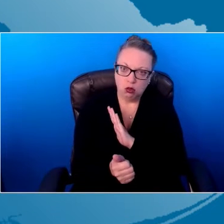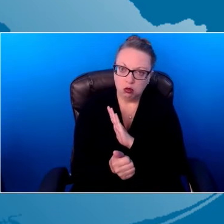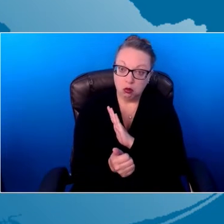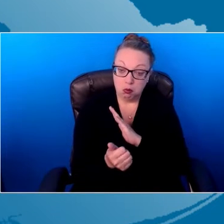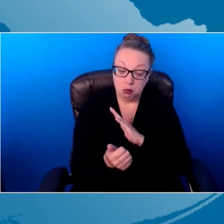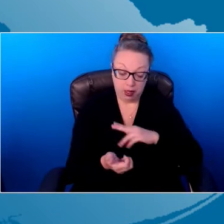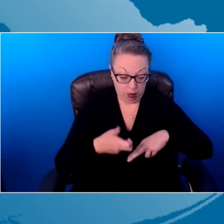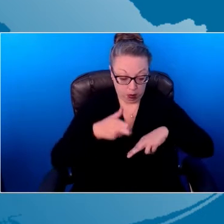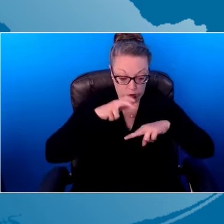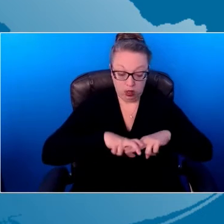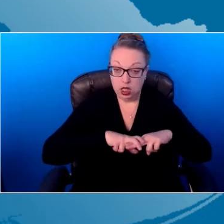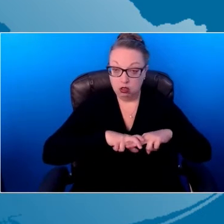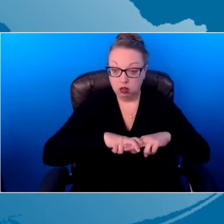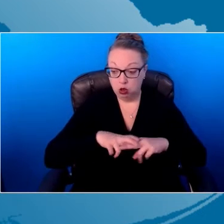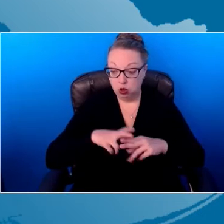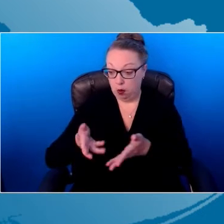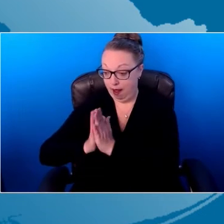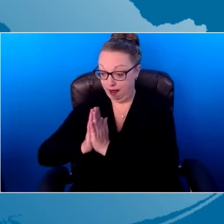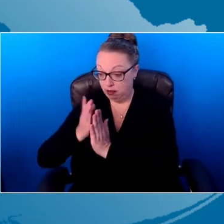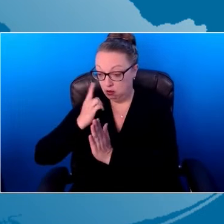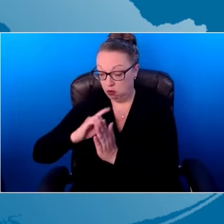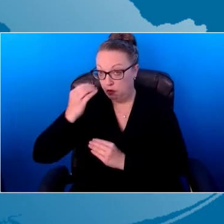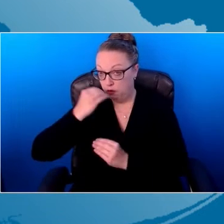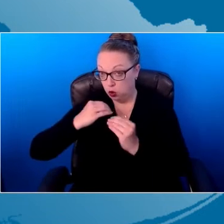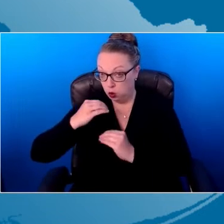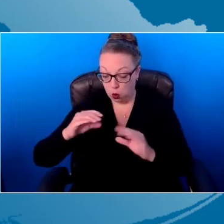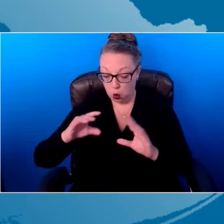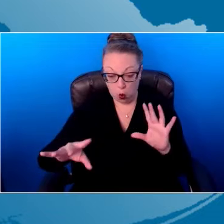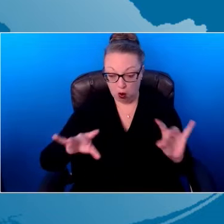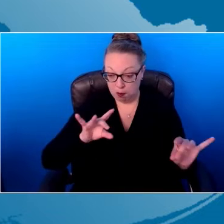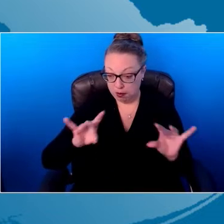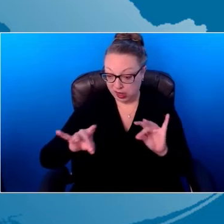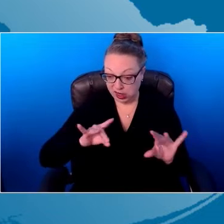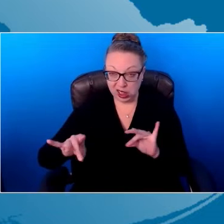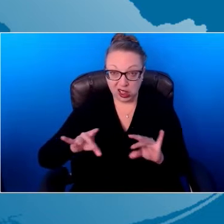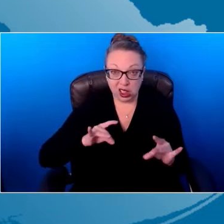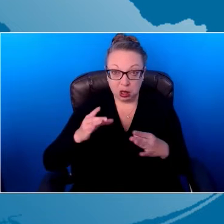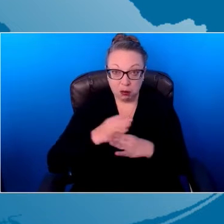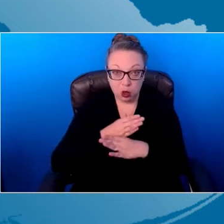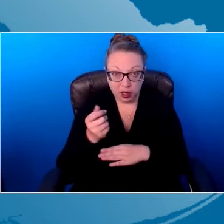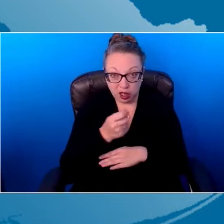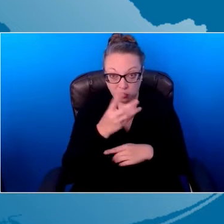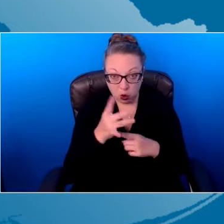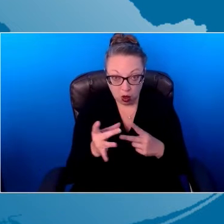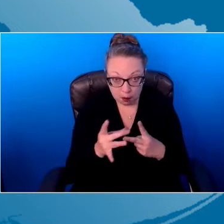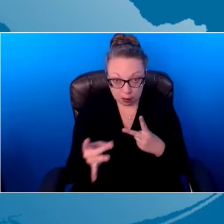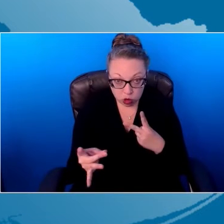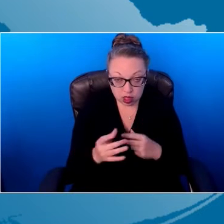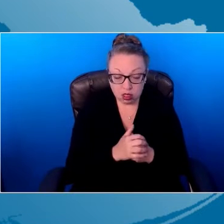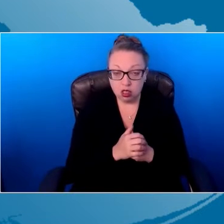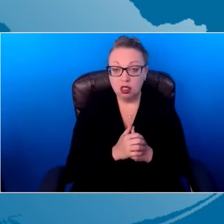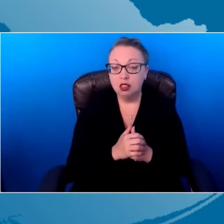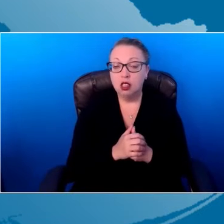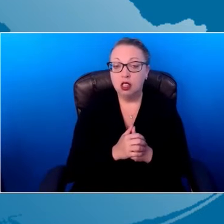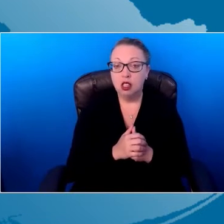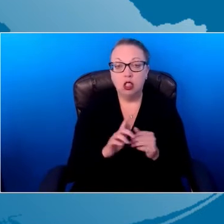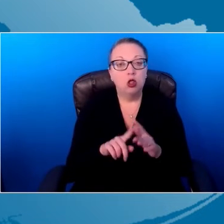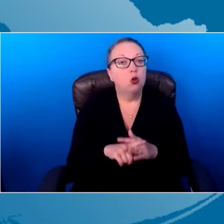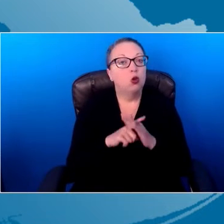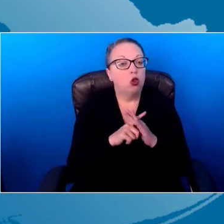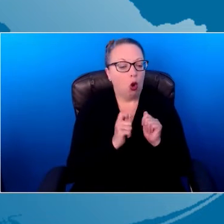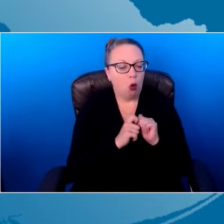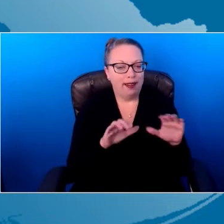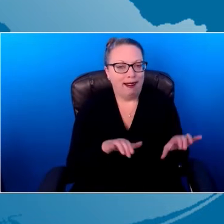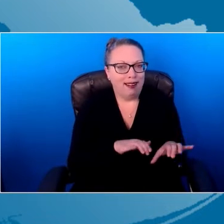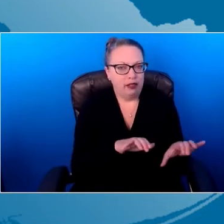make a request for the food or pick between a couple of choices to get your food or your drink? So start with the activity